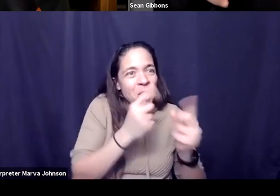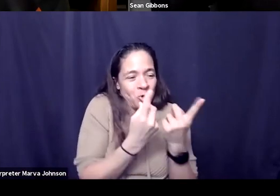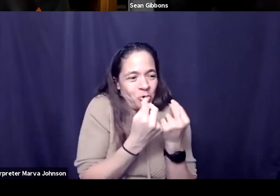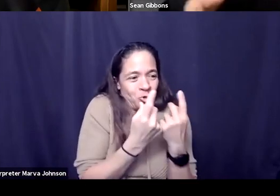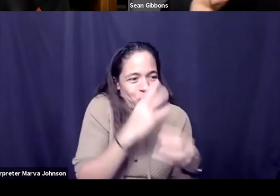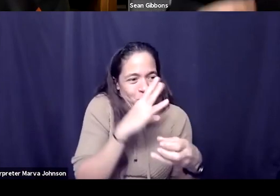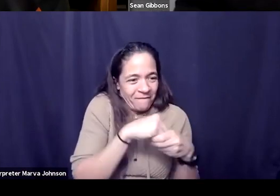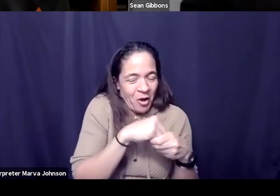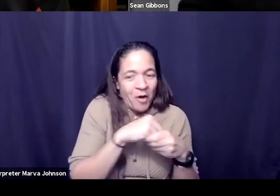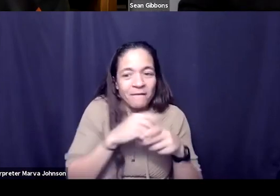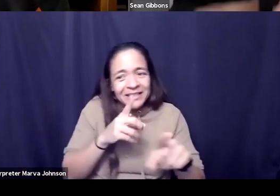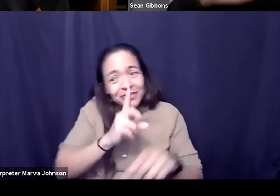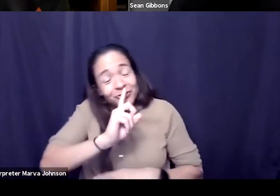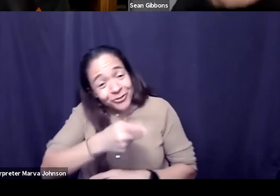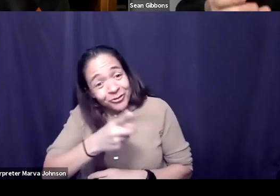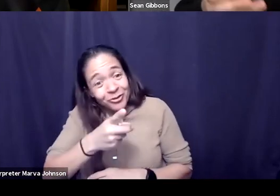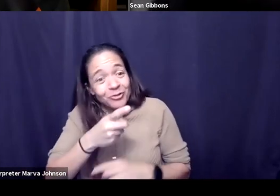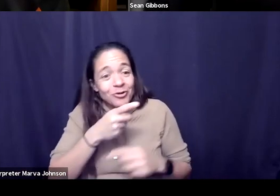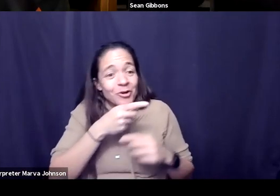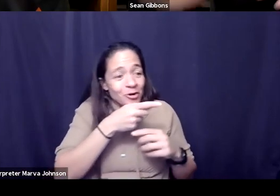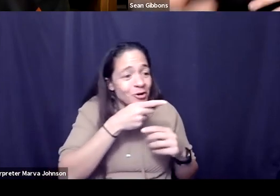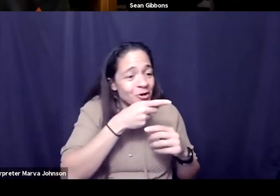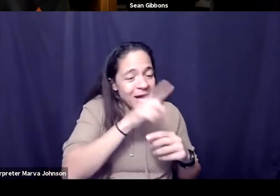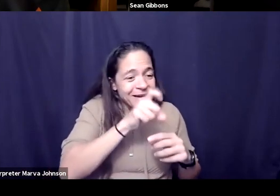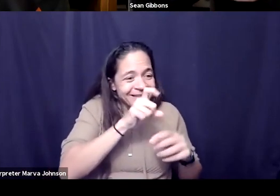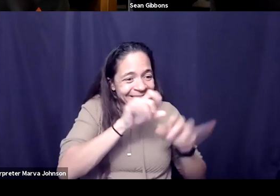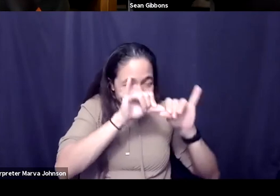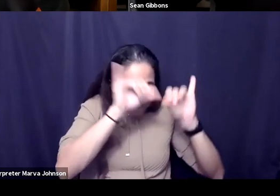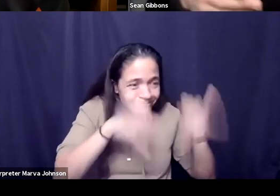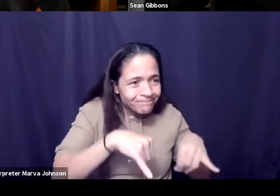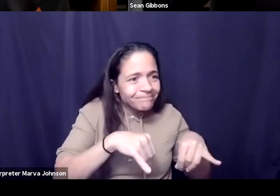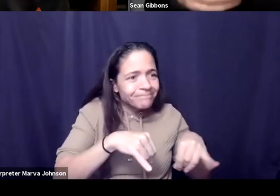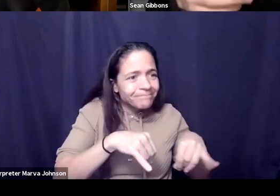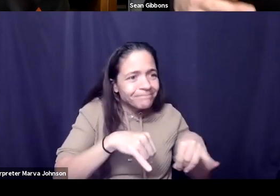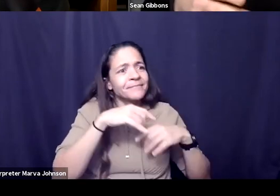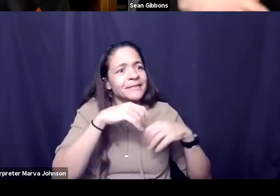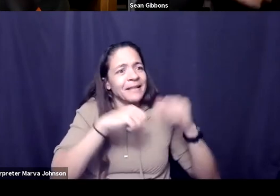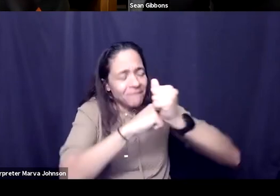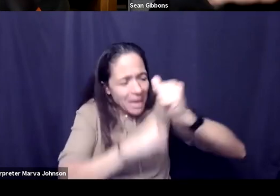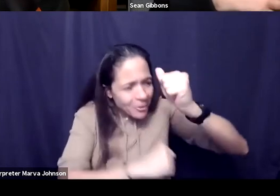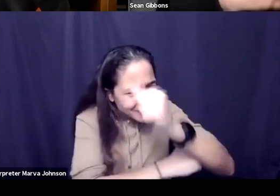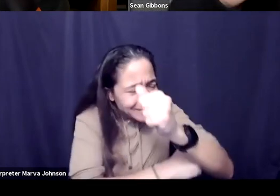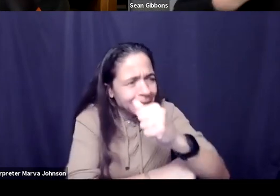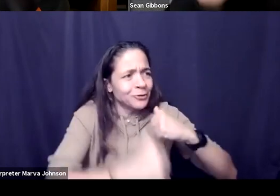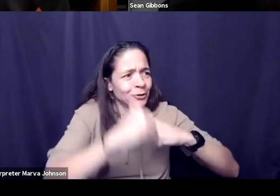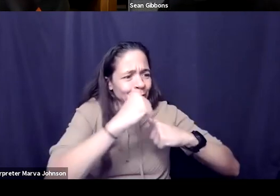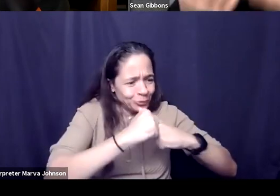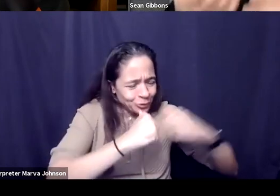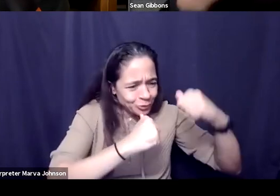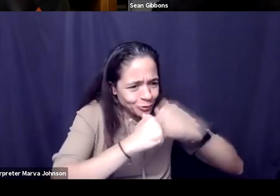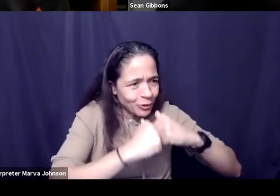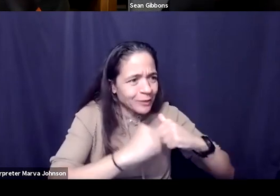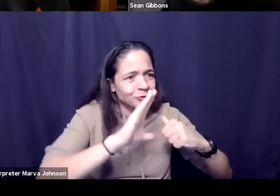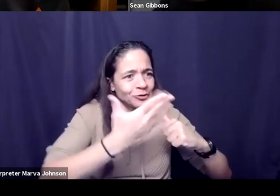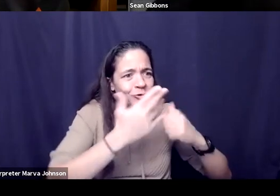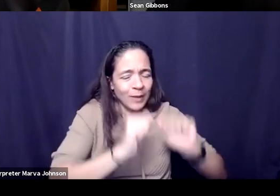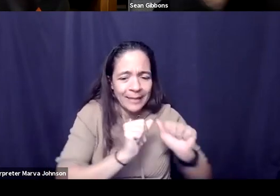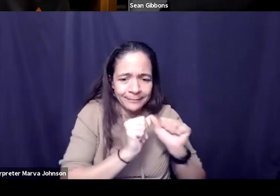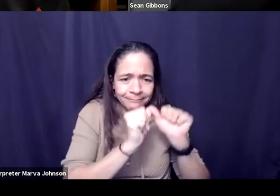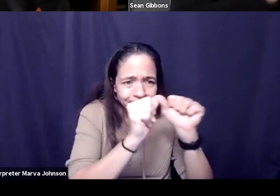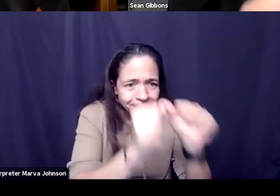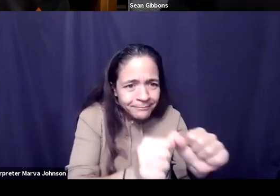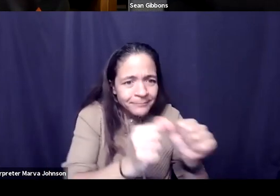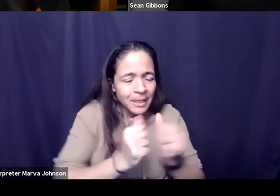construct that requires actually foundational pieces and structure in place in order to i guess sustain itself surprise so